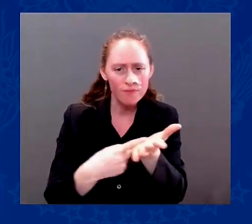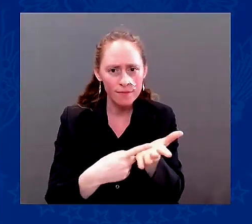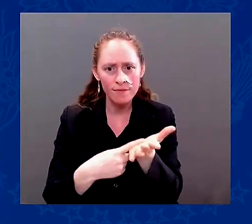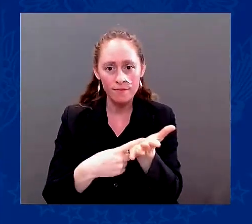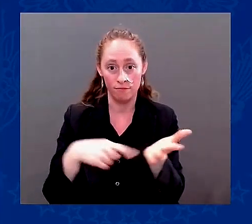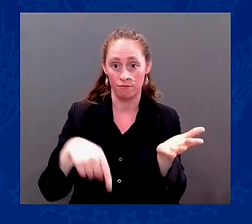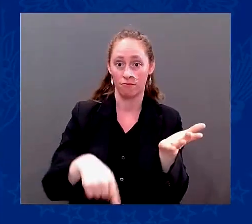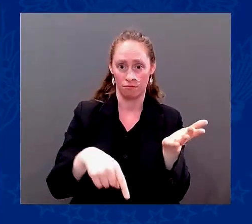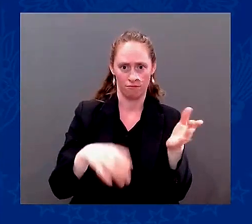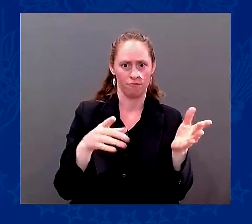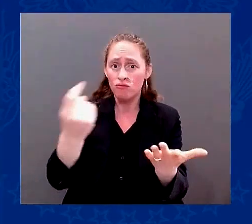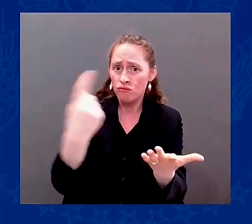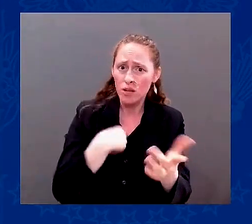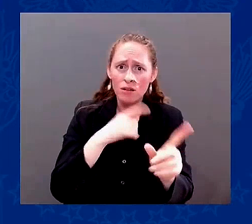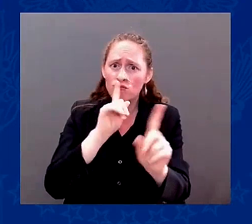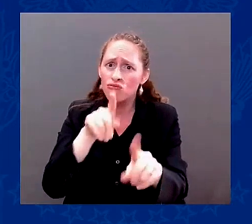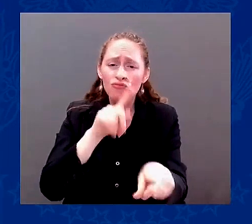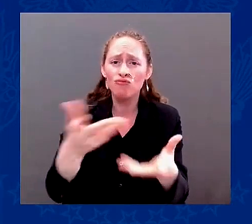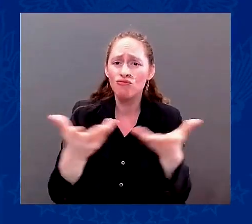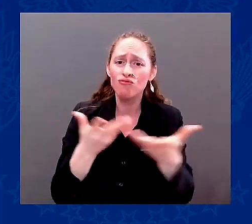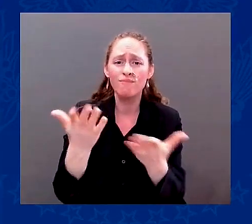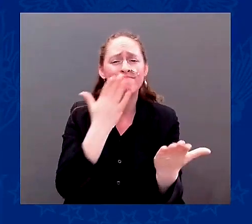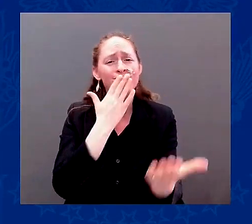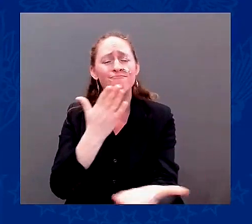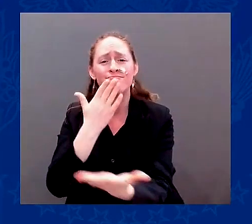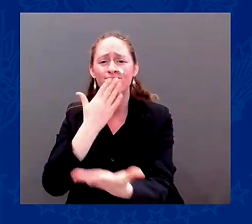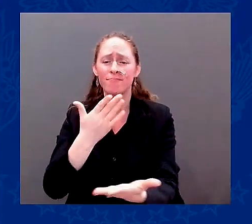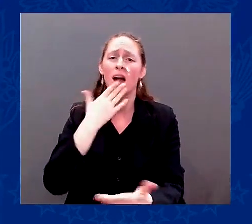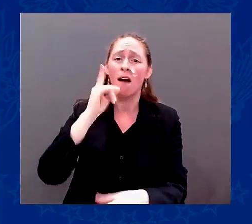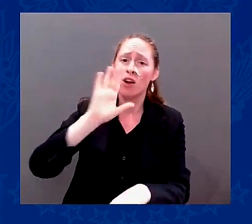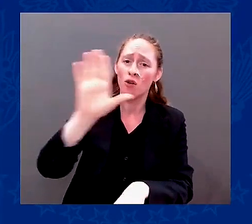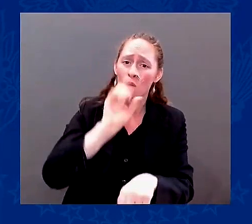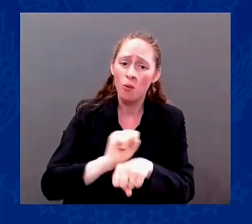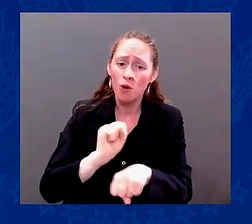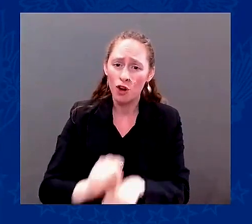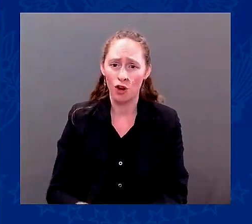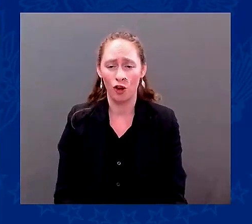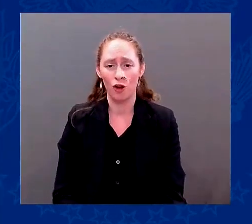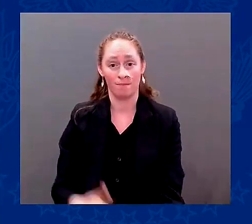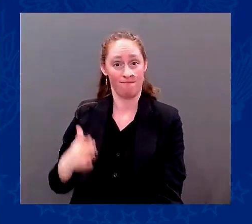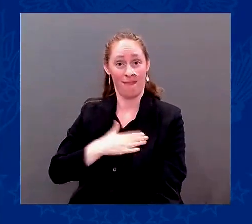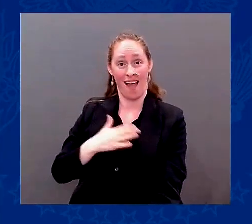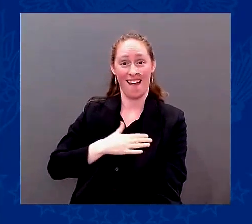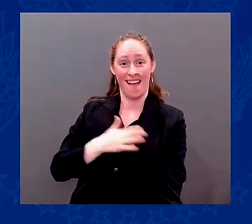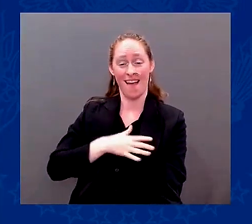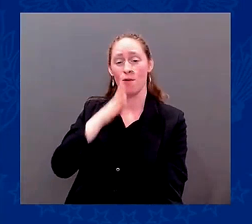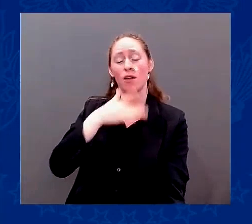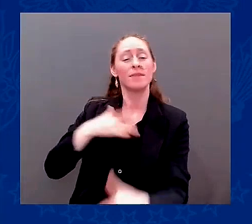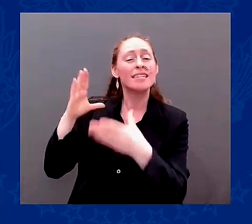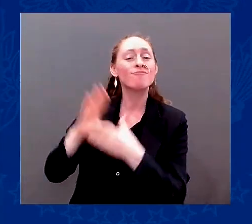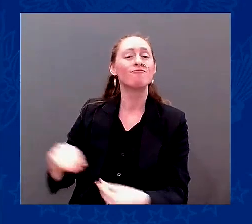of America's leading companies. My mother had an expression, out of everything terrible, something good will come if you look hard enough for it.